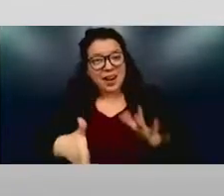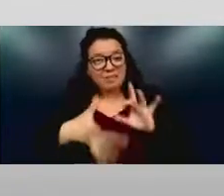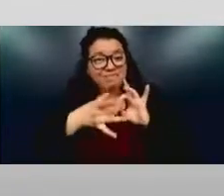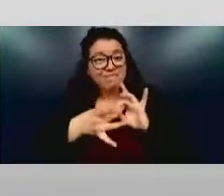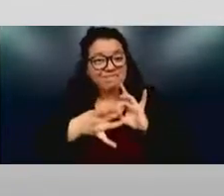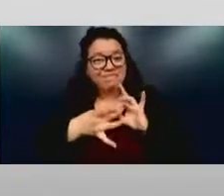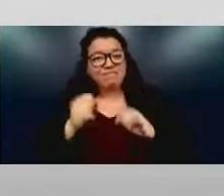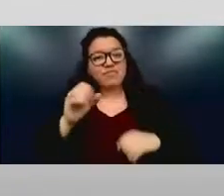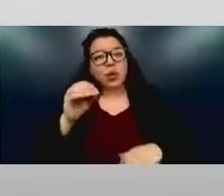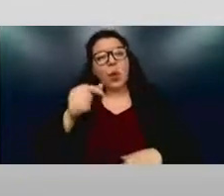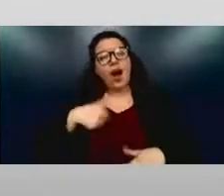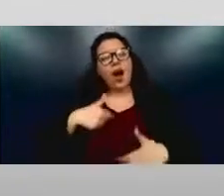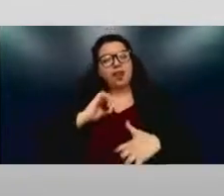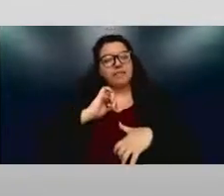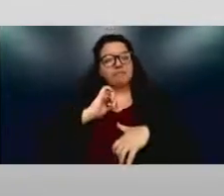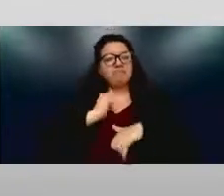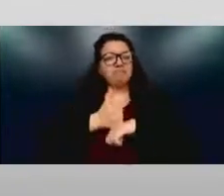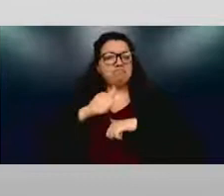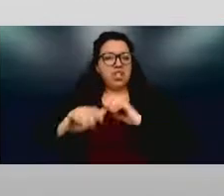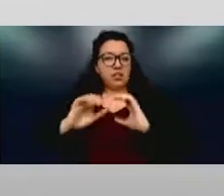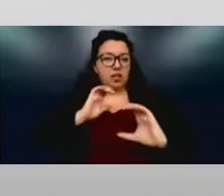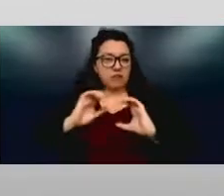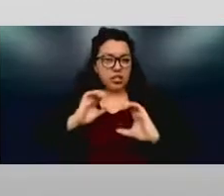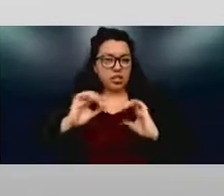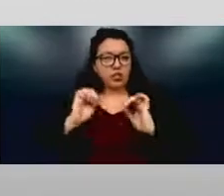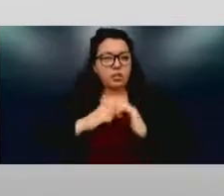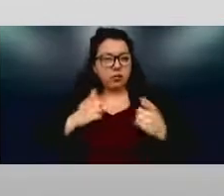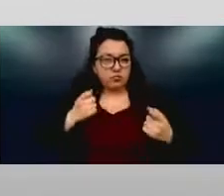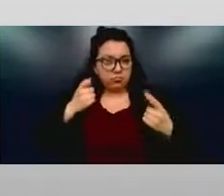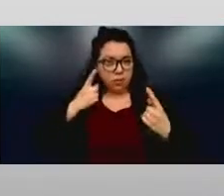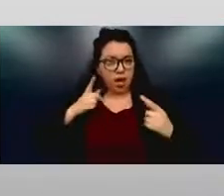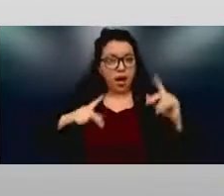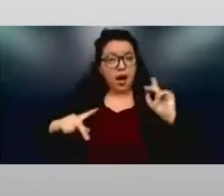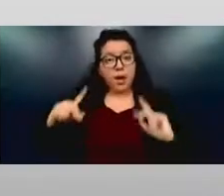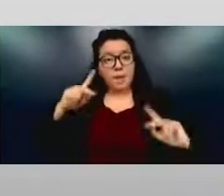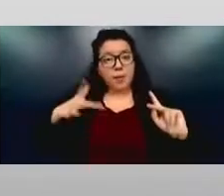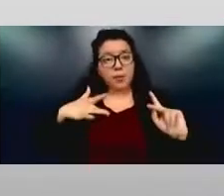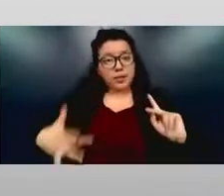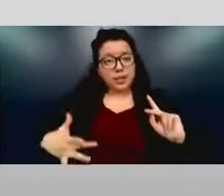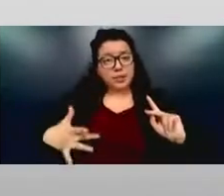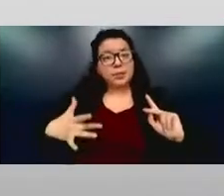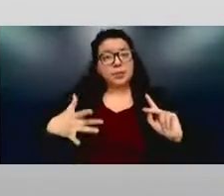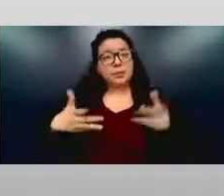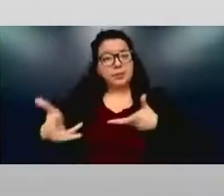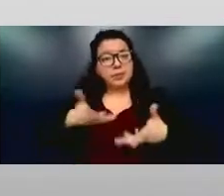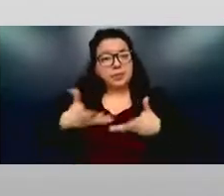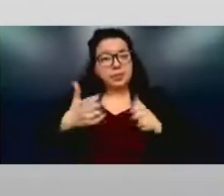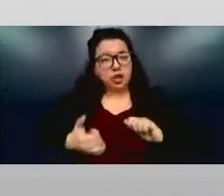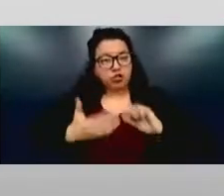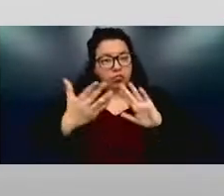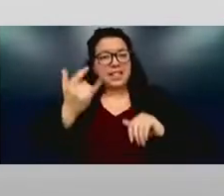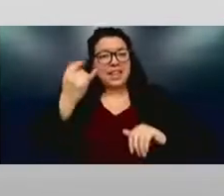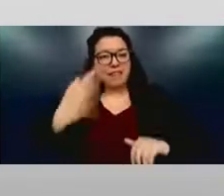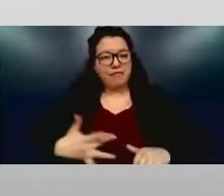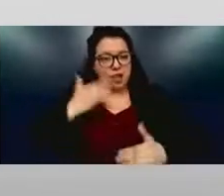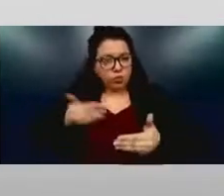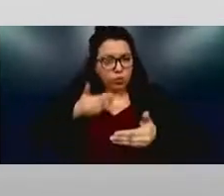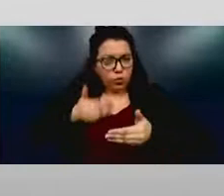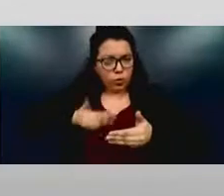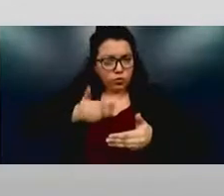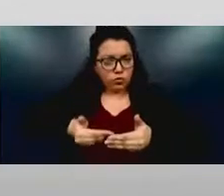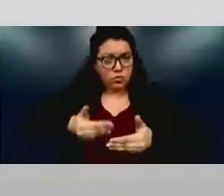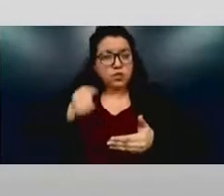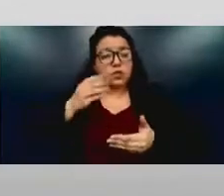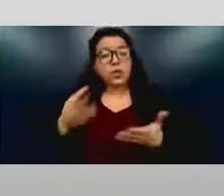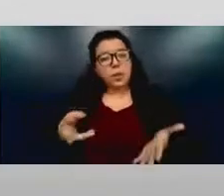that people tend to address things that they're proximal to. And so I gave a sort of an analogy about if